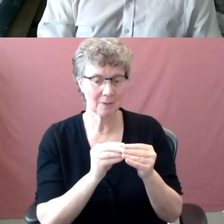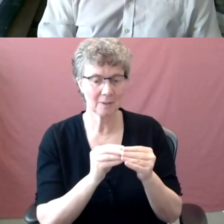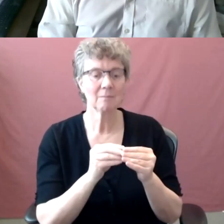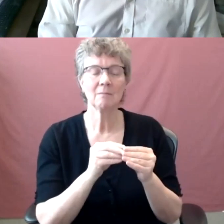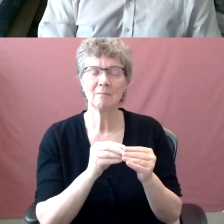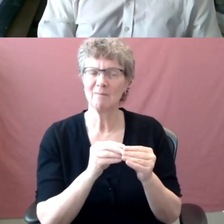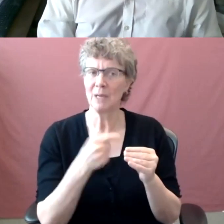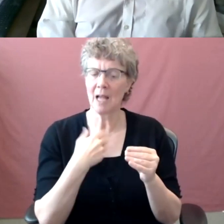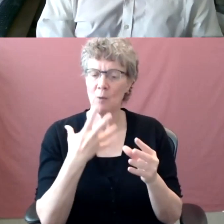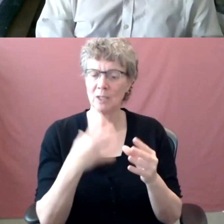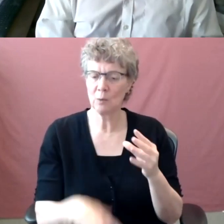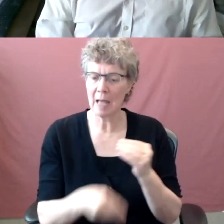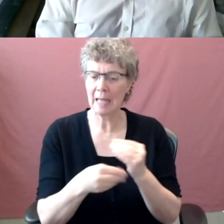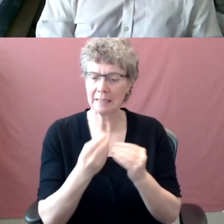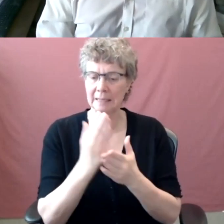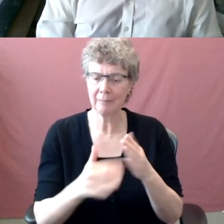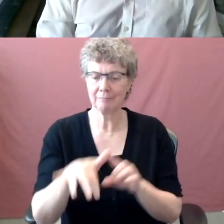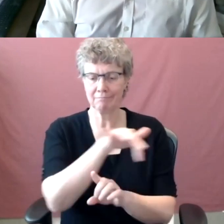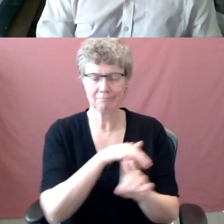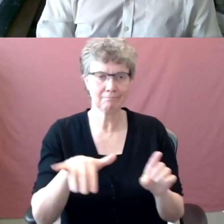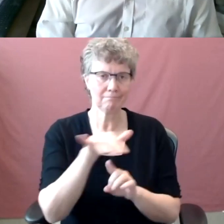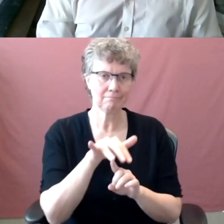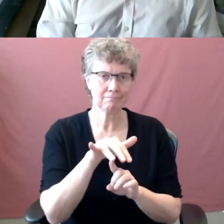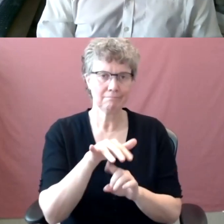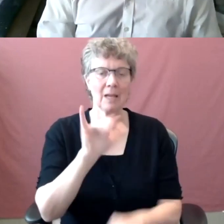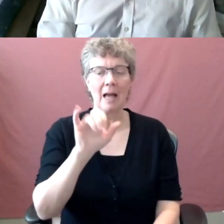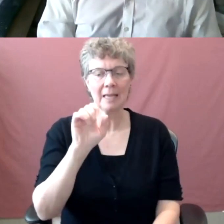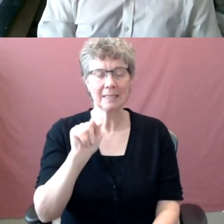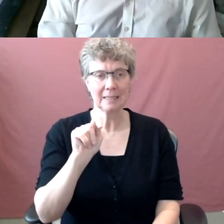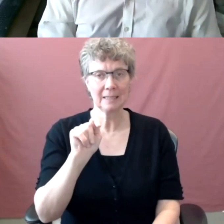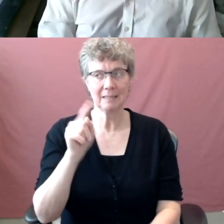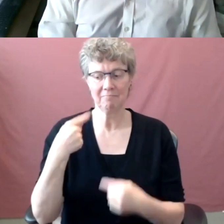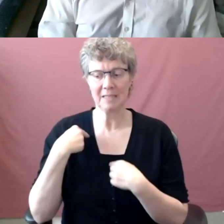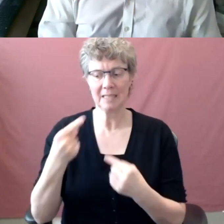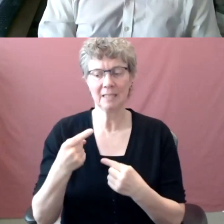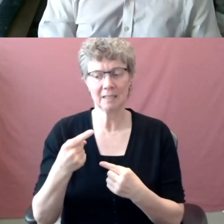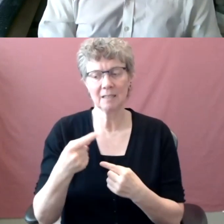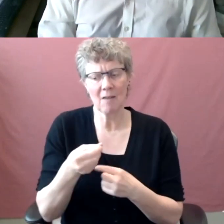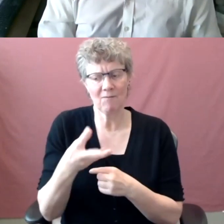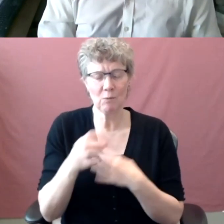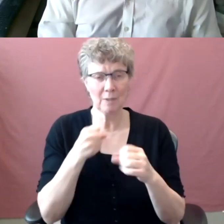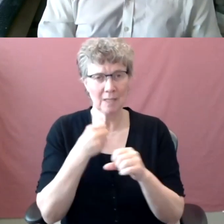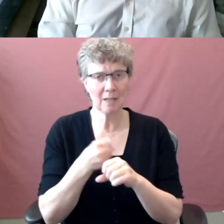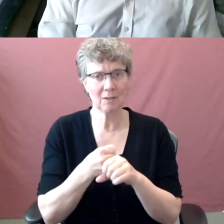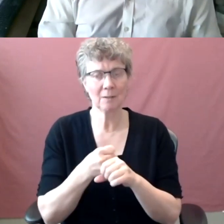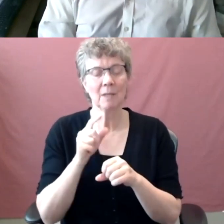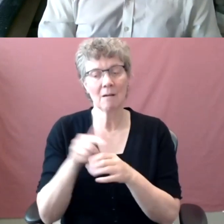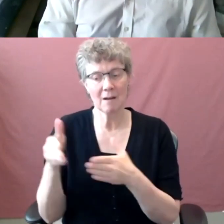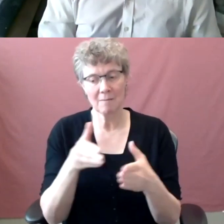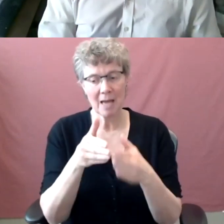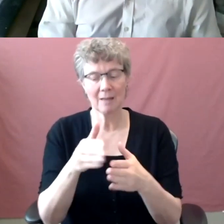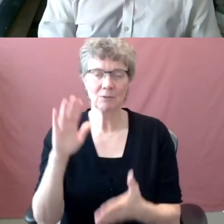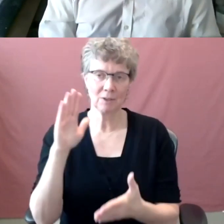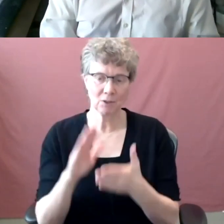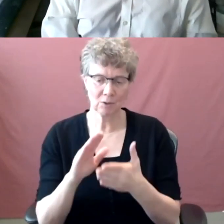everybody else. IST has been on a trajectory over actually the last few years to, uh, reduce staff and